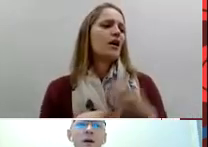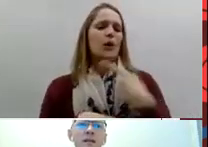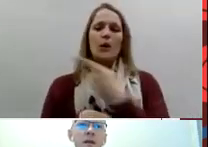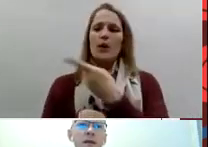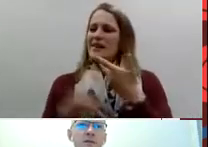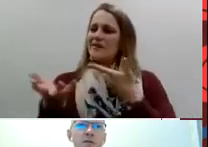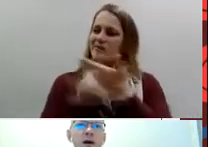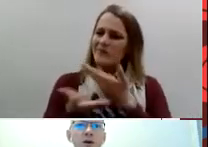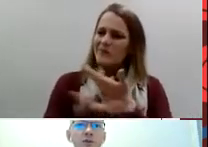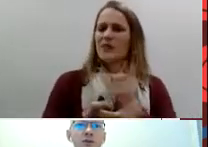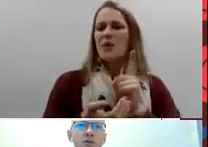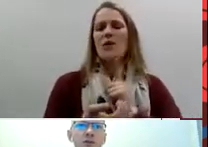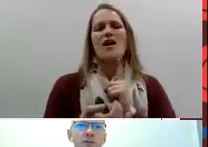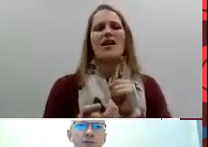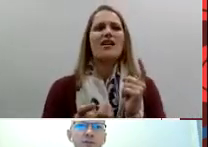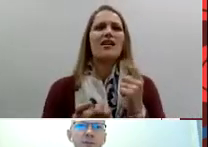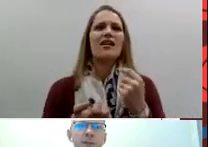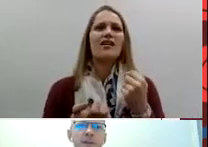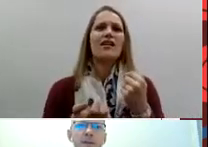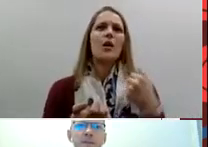can't I expect that for my own children